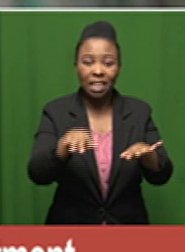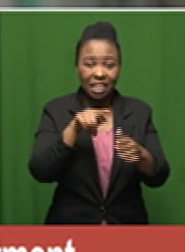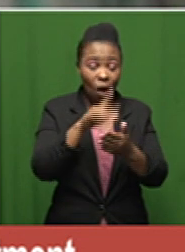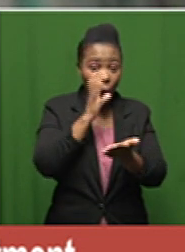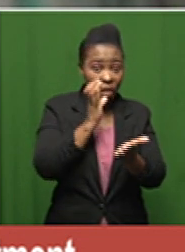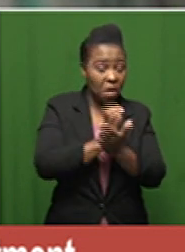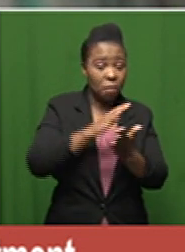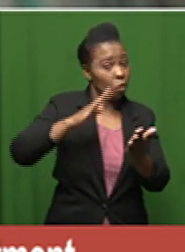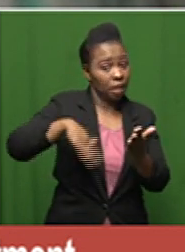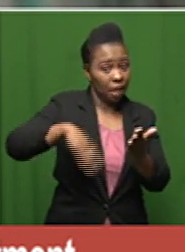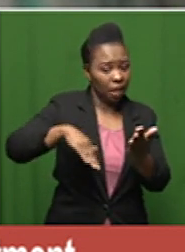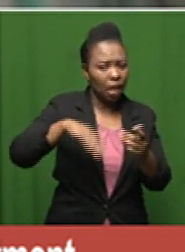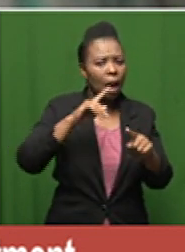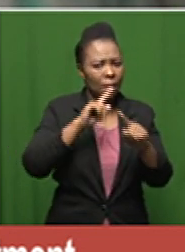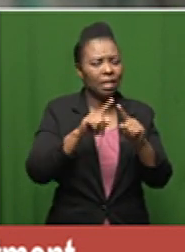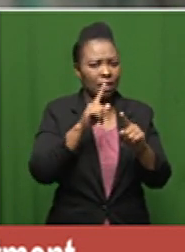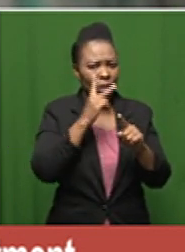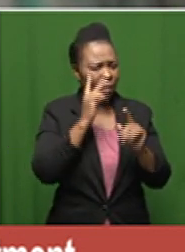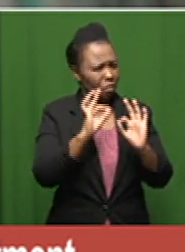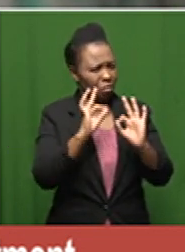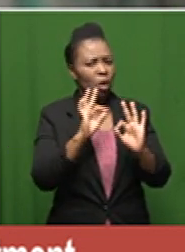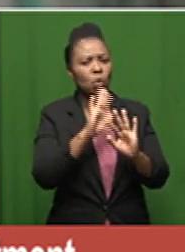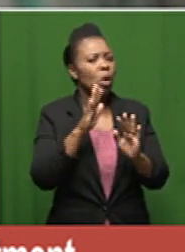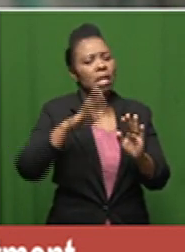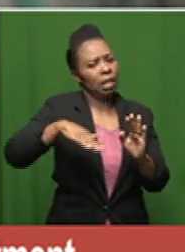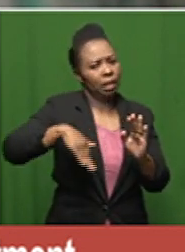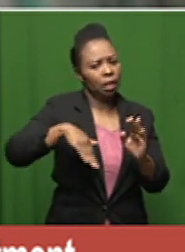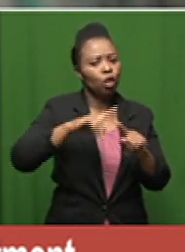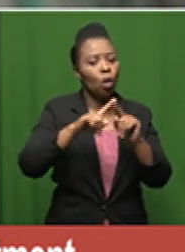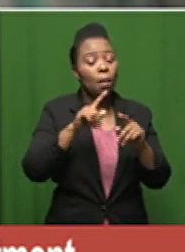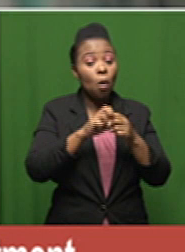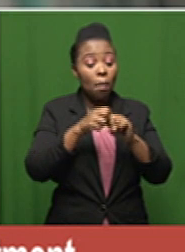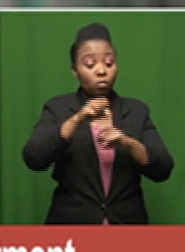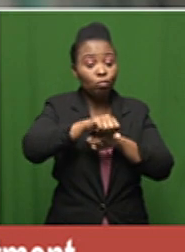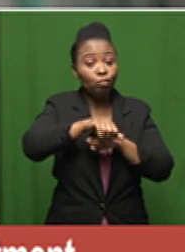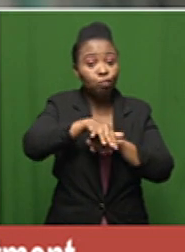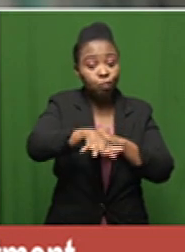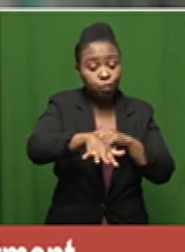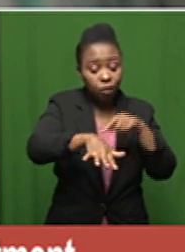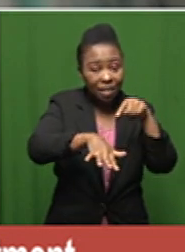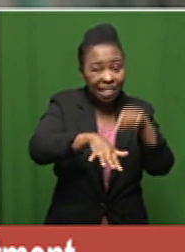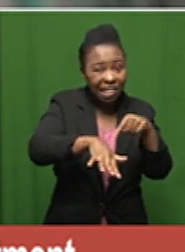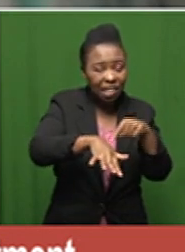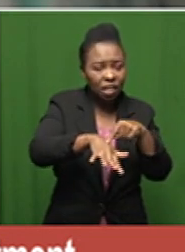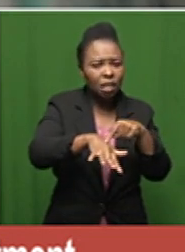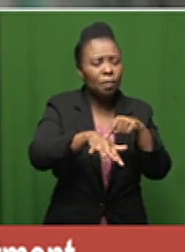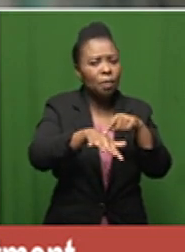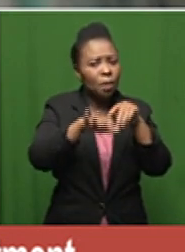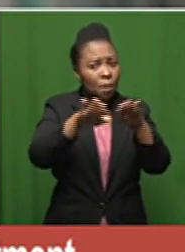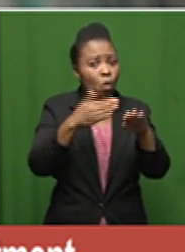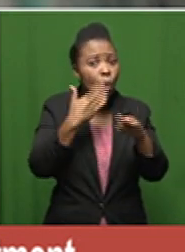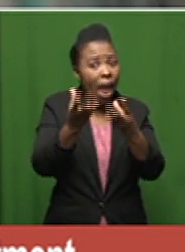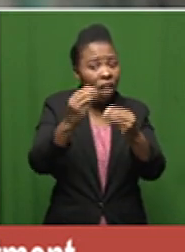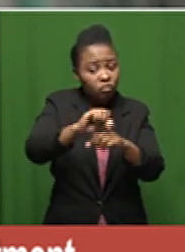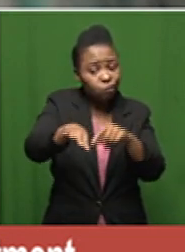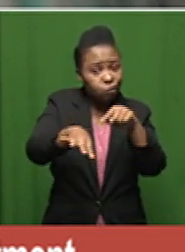appears probably that it isn't of course the one problem about the variant is could this also mean that those people that have had it